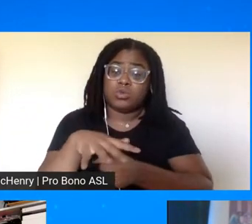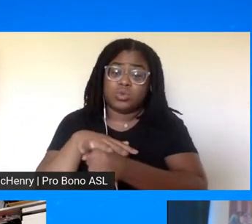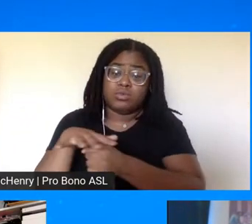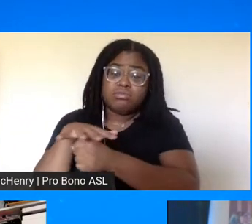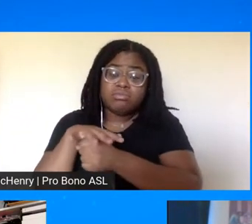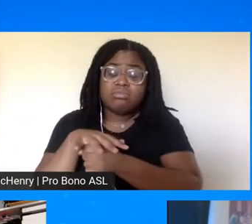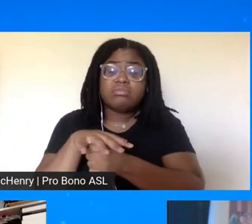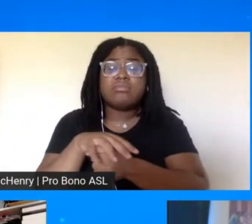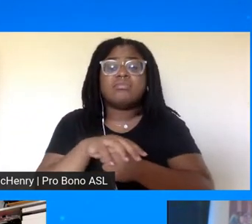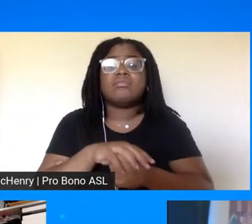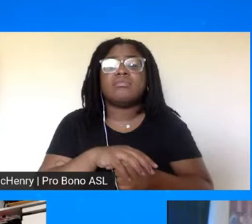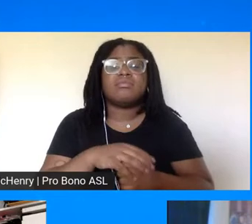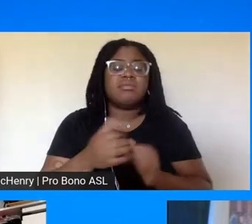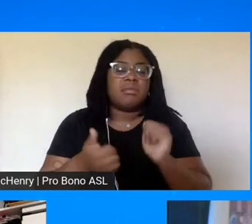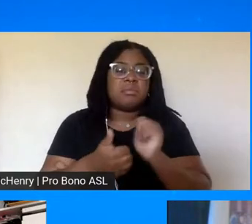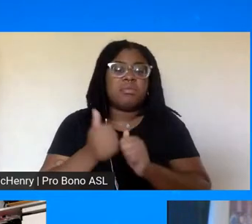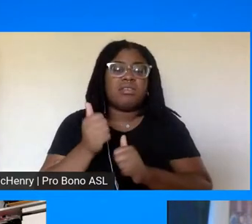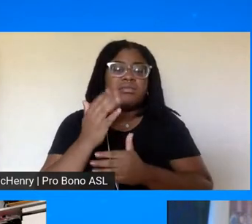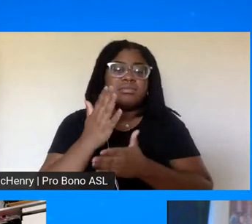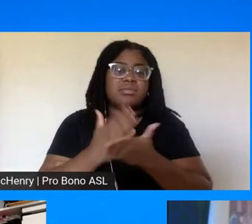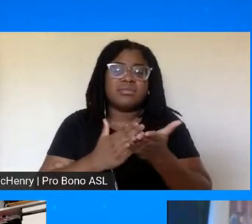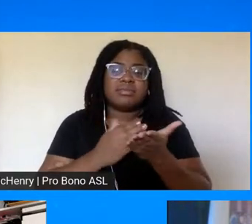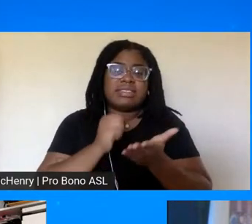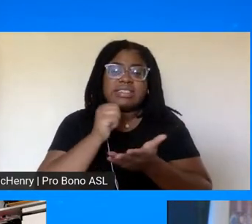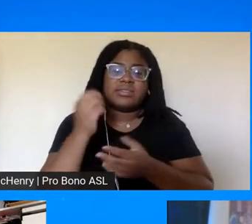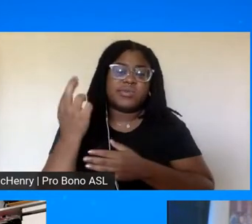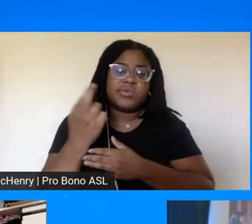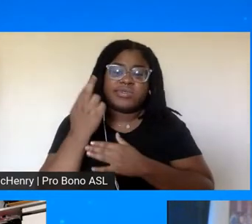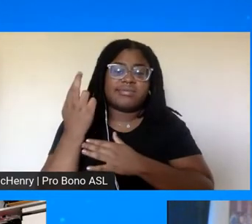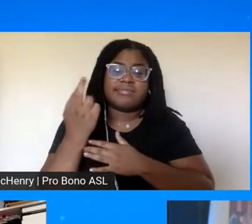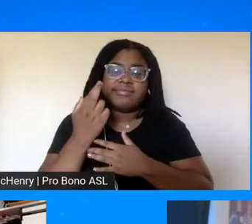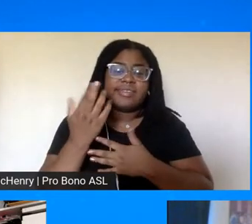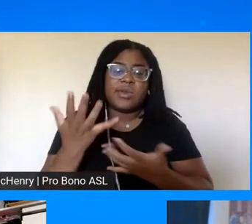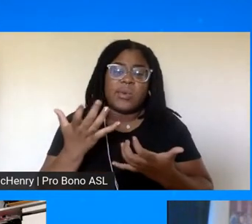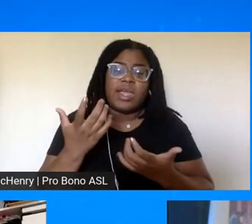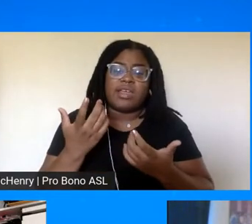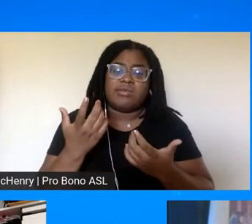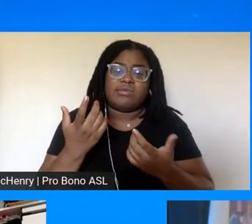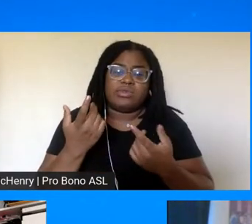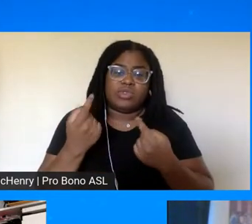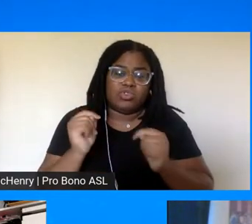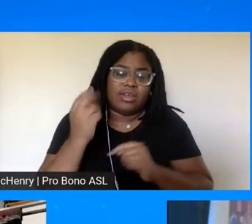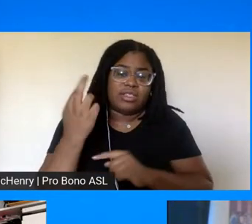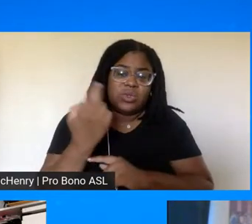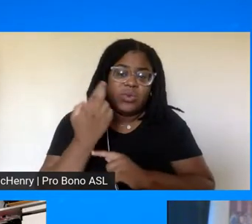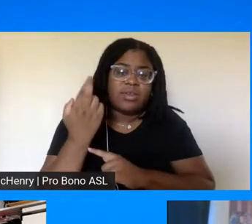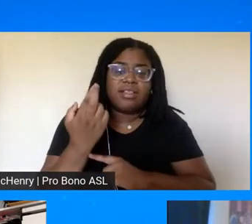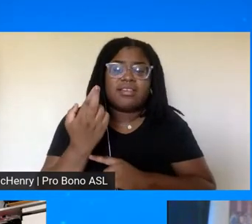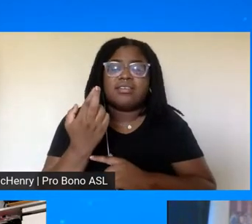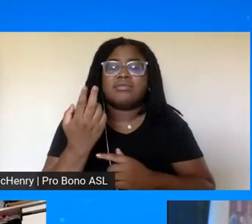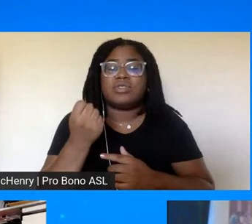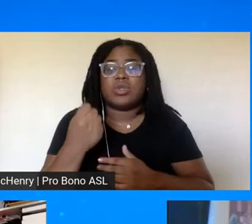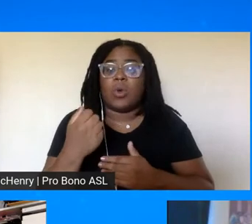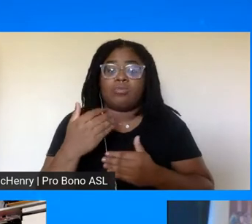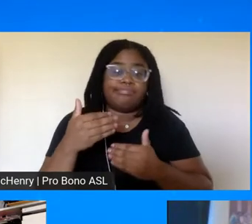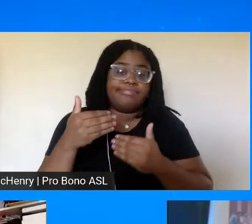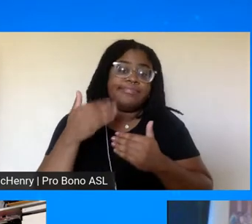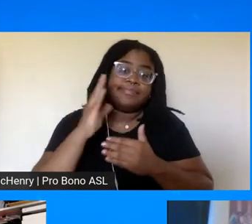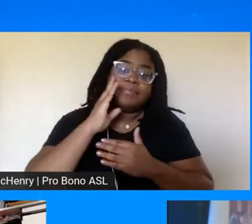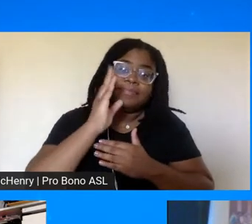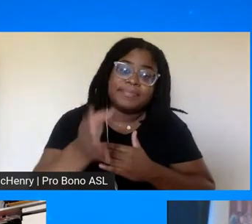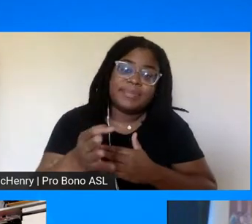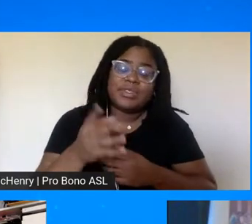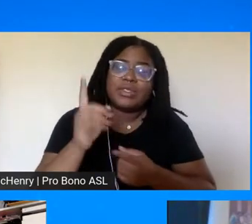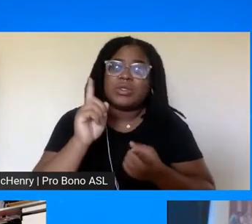you know for the most part we didn't realize what he was trying to realize and so you fast forward to 19